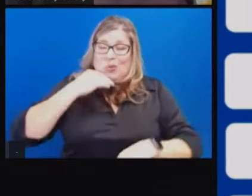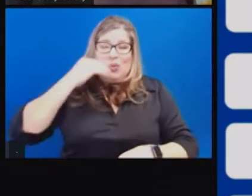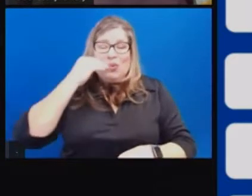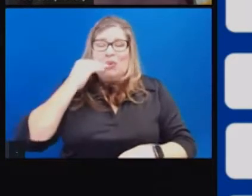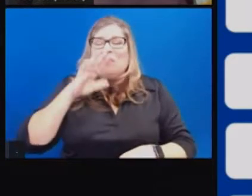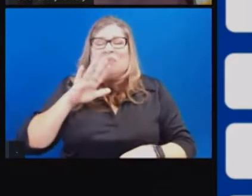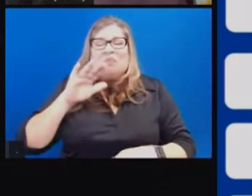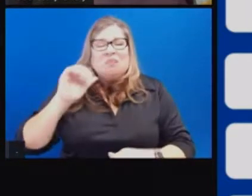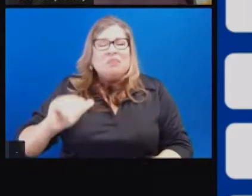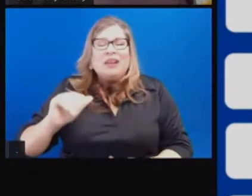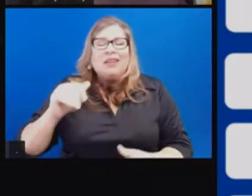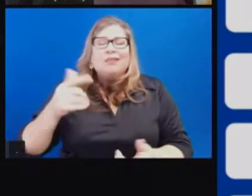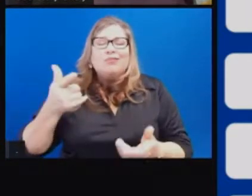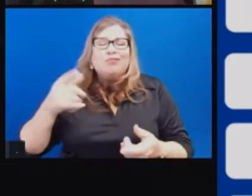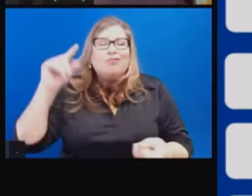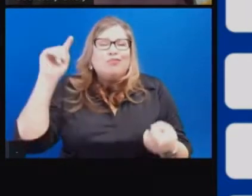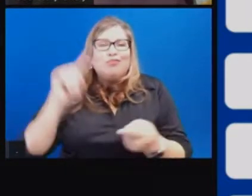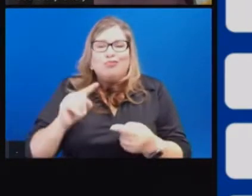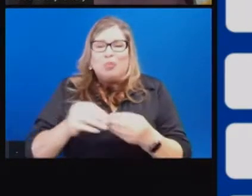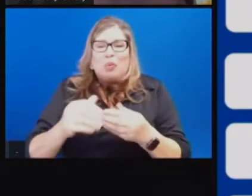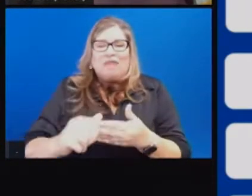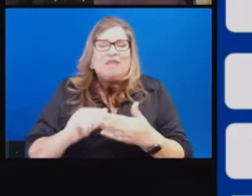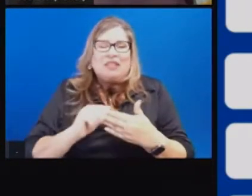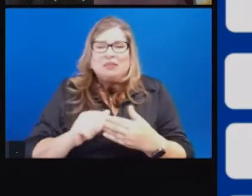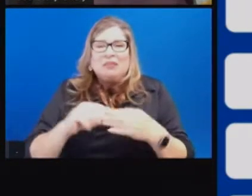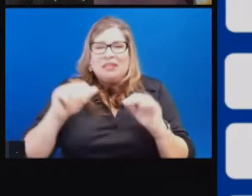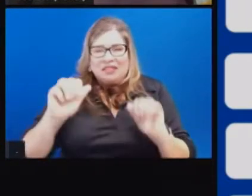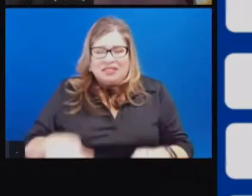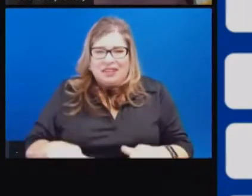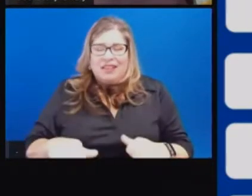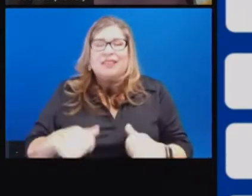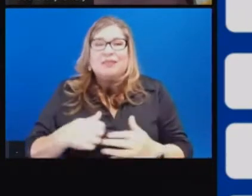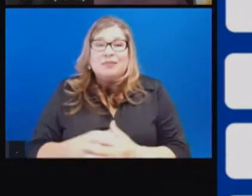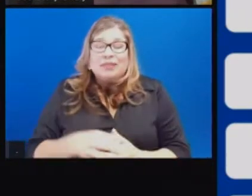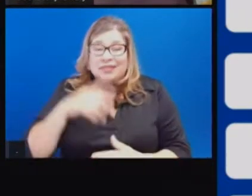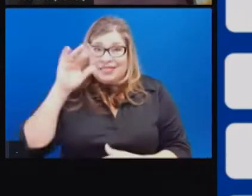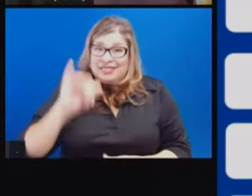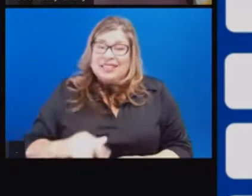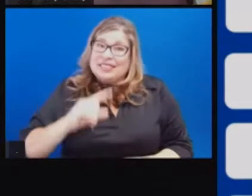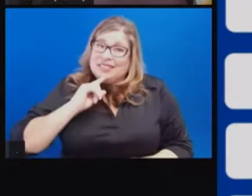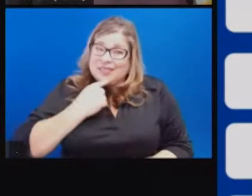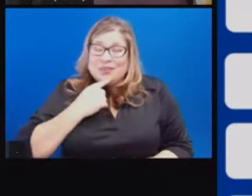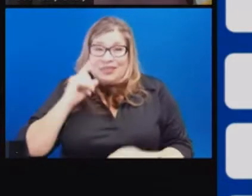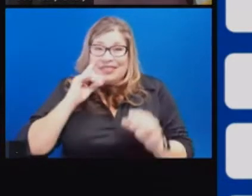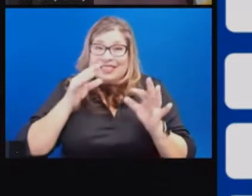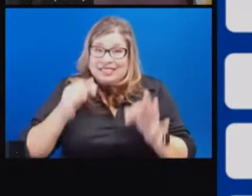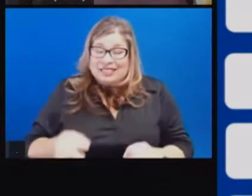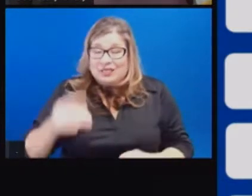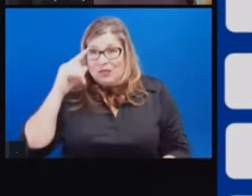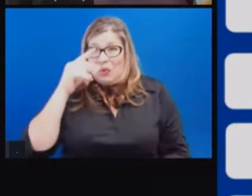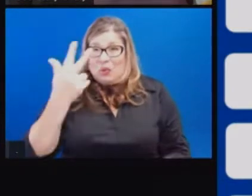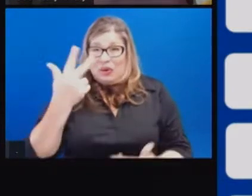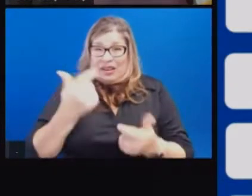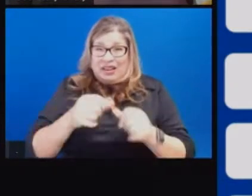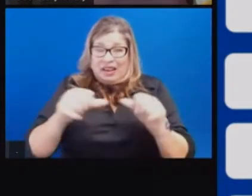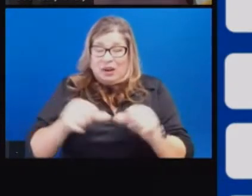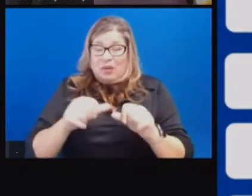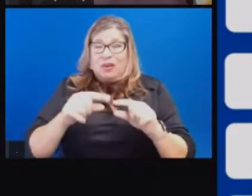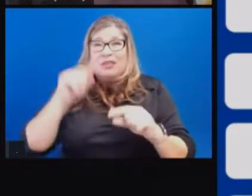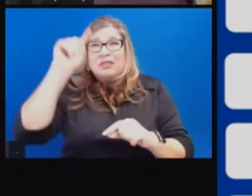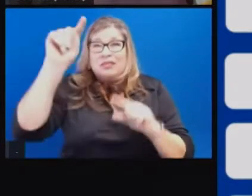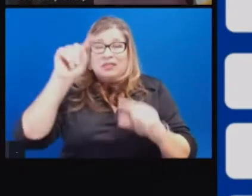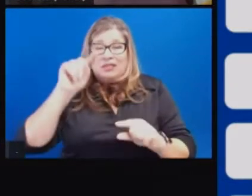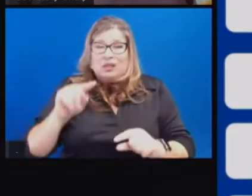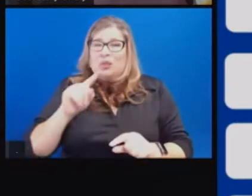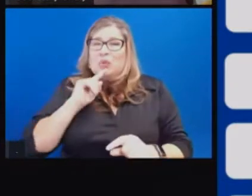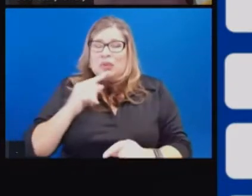and we could be confident in what is a fairly weighty decision for three major areas and regions of our